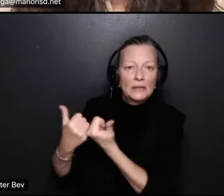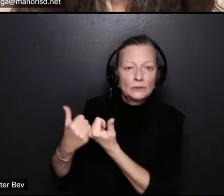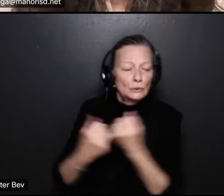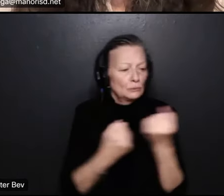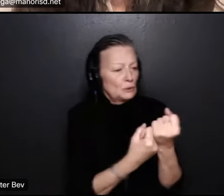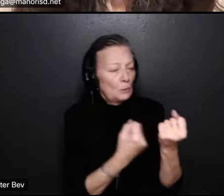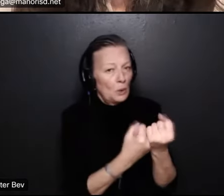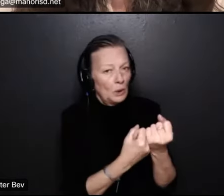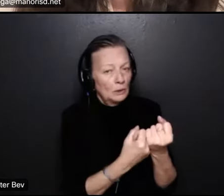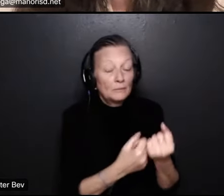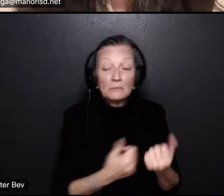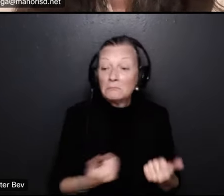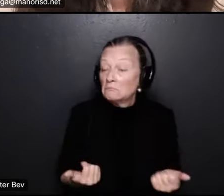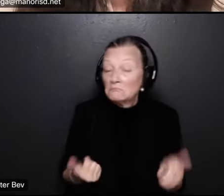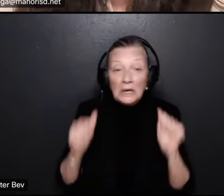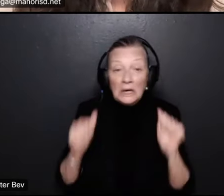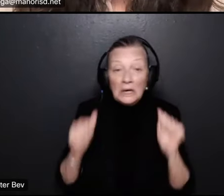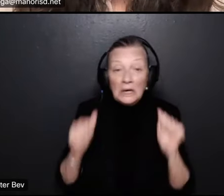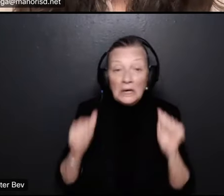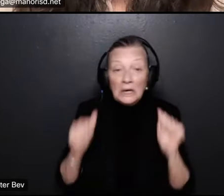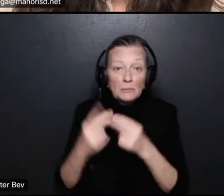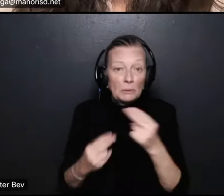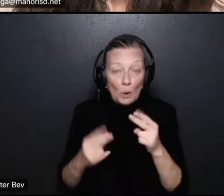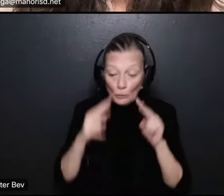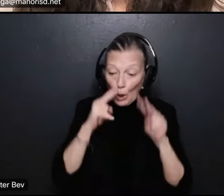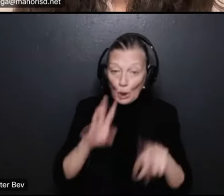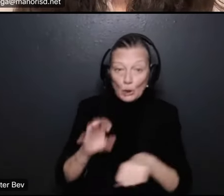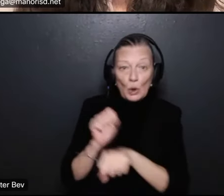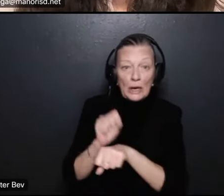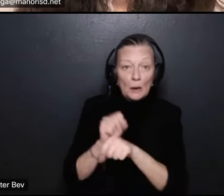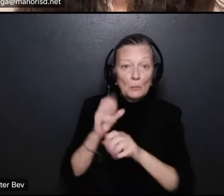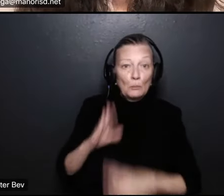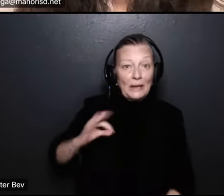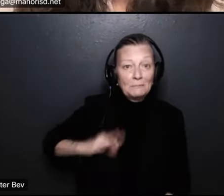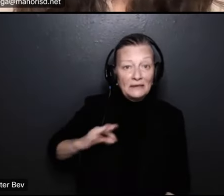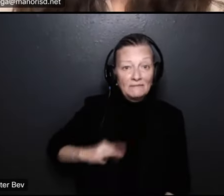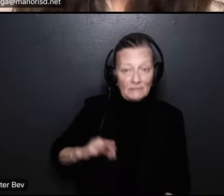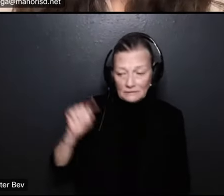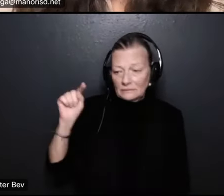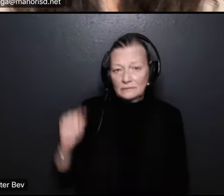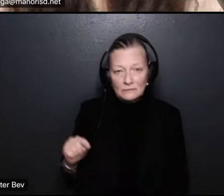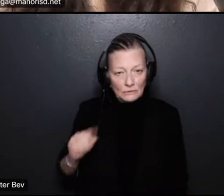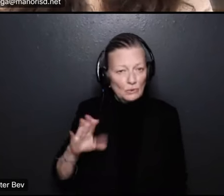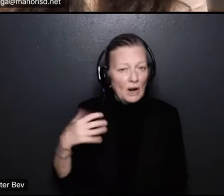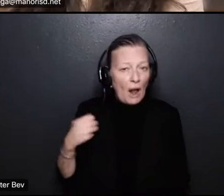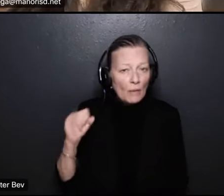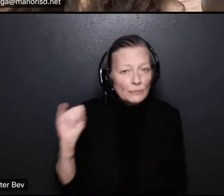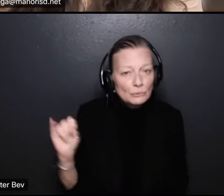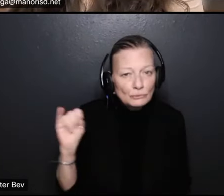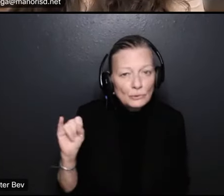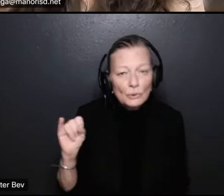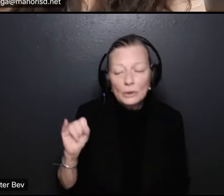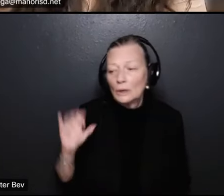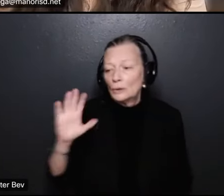the you if you if you look at your benefits um you have a number of benefits there both with your health insurance to see a health care